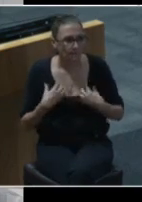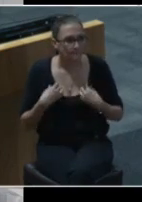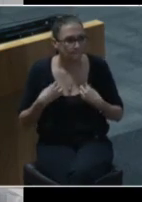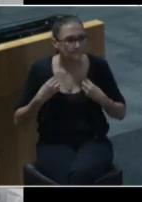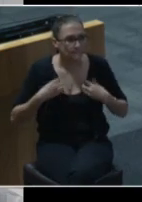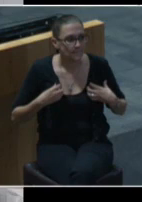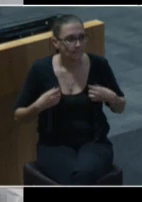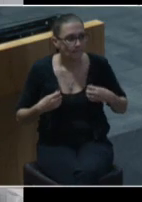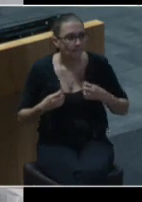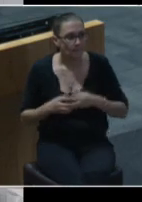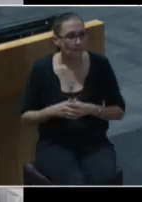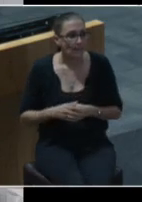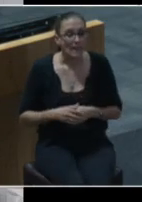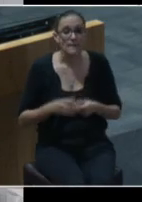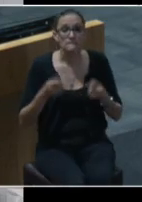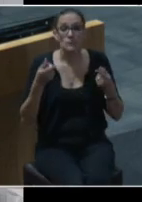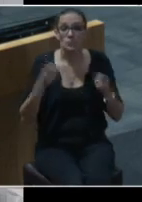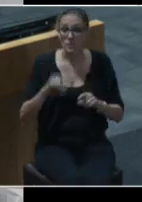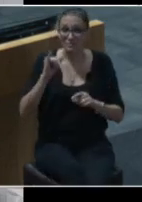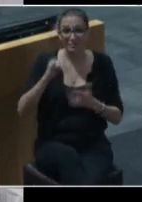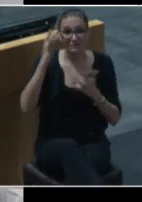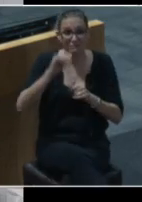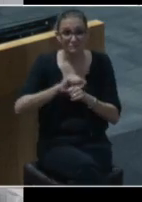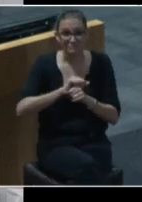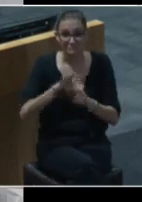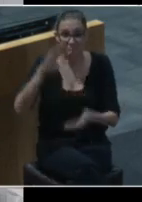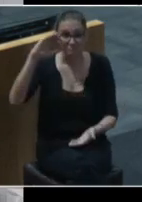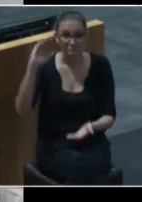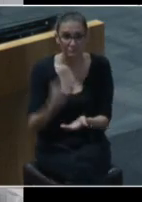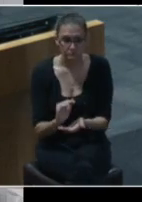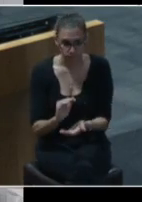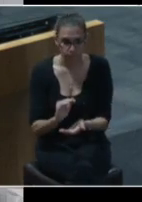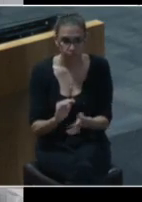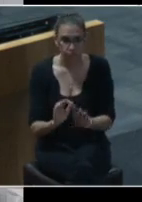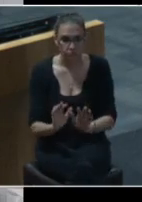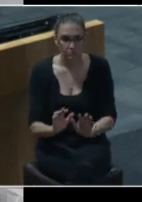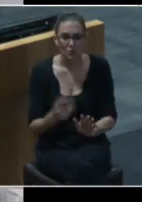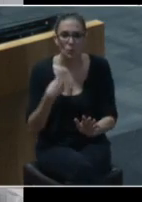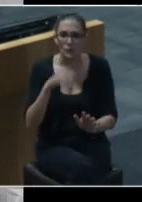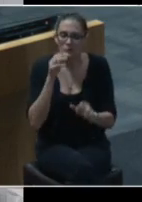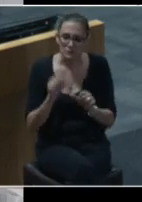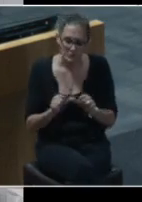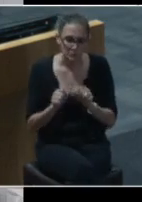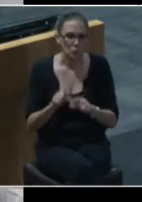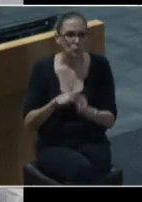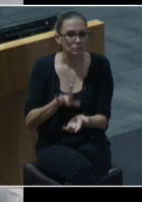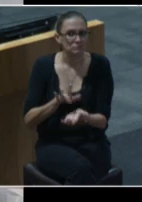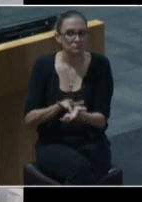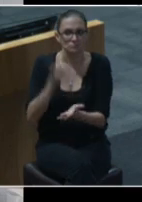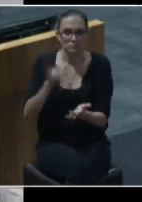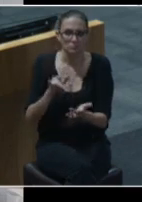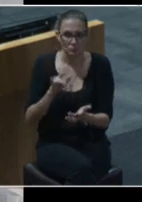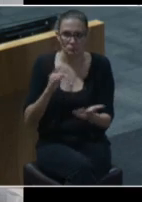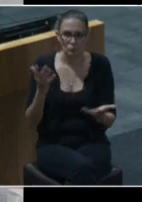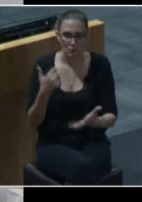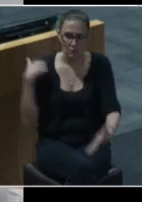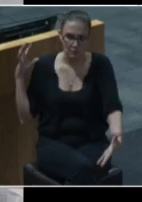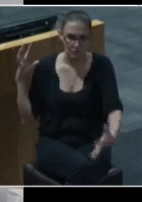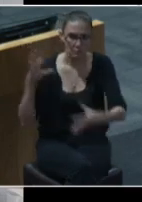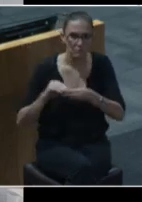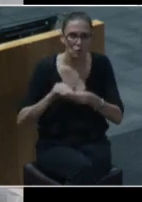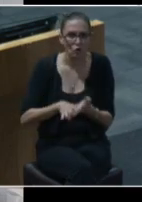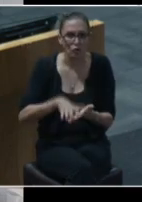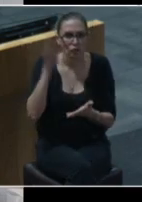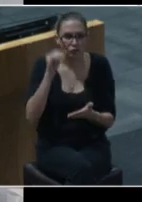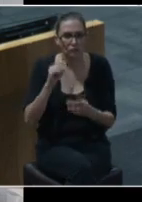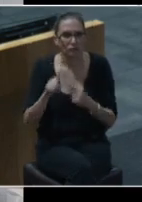and the pandemic subsides we will continue to leverage all that we've learned about serving people